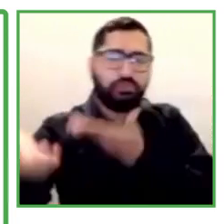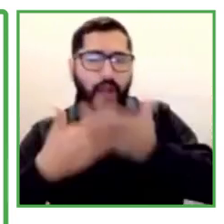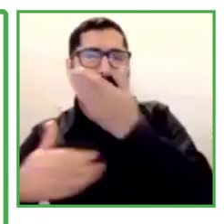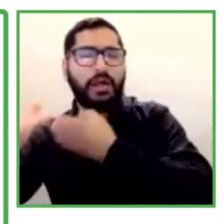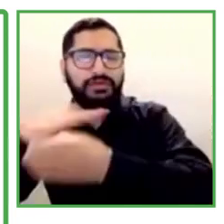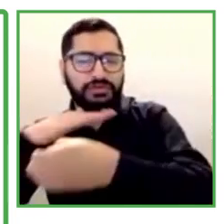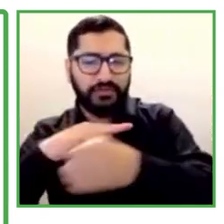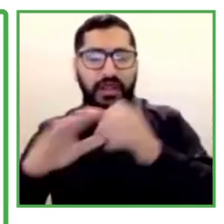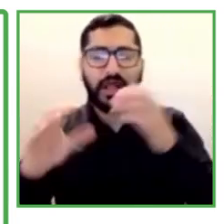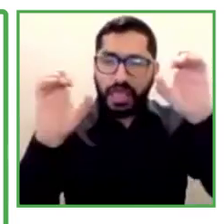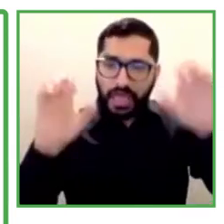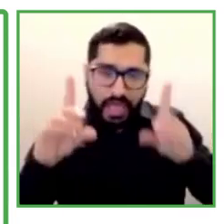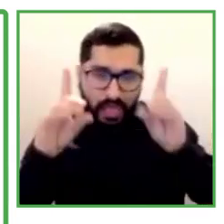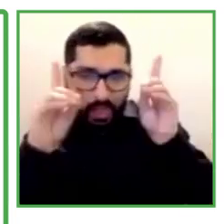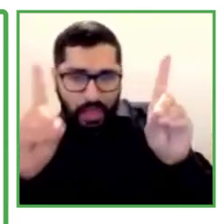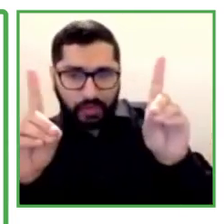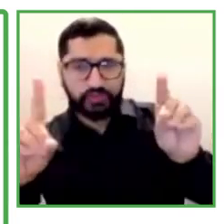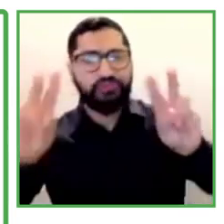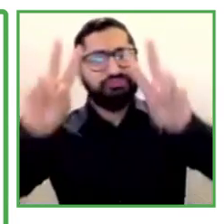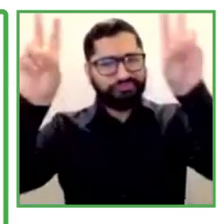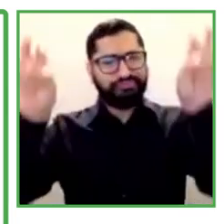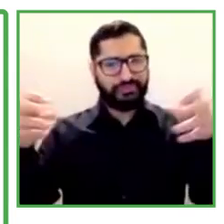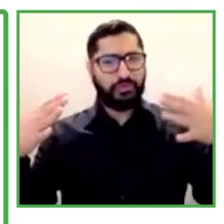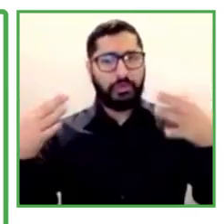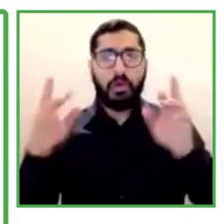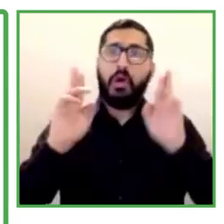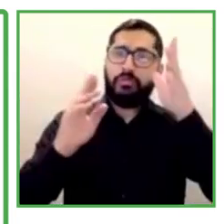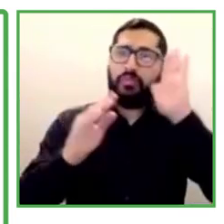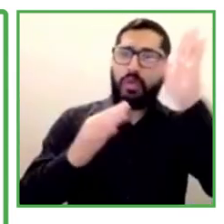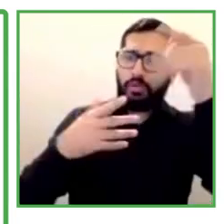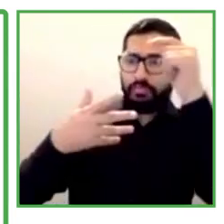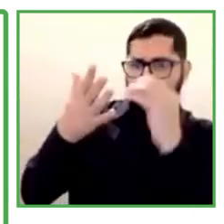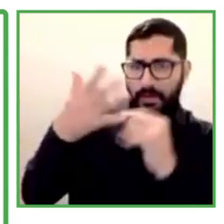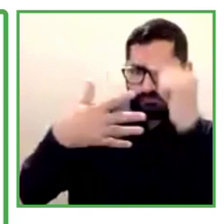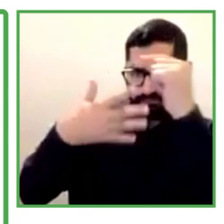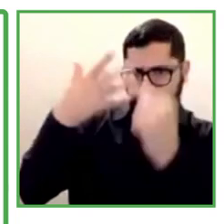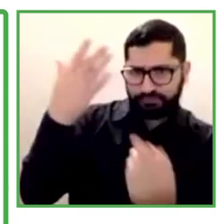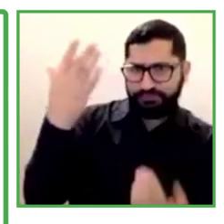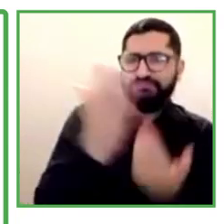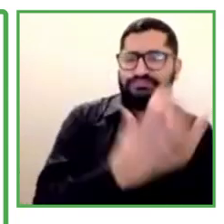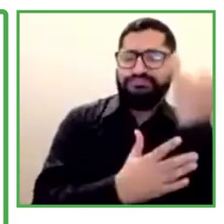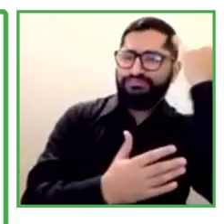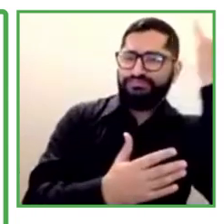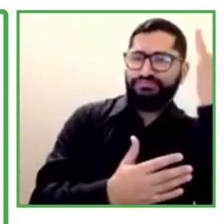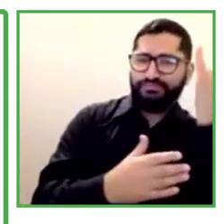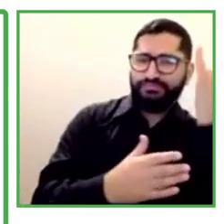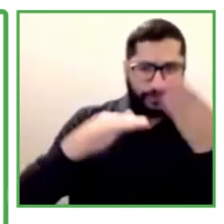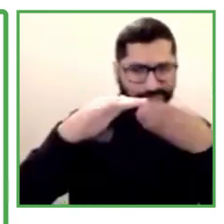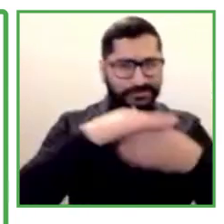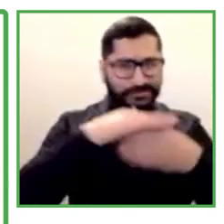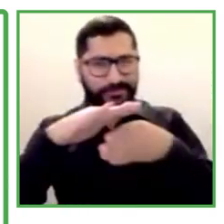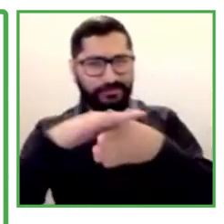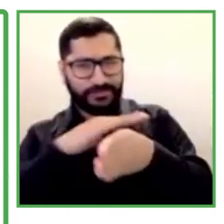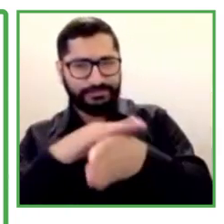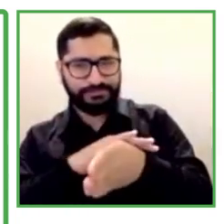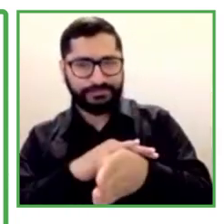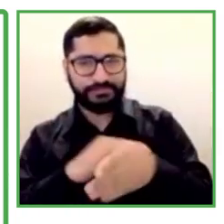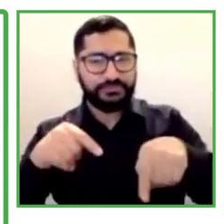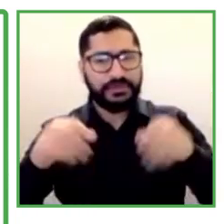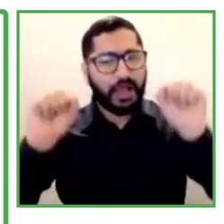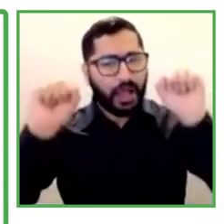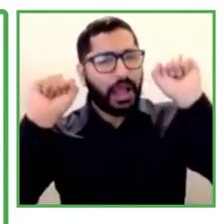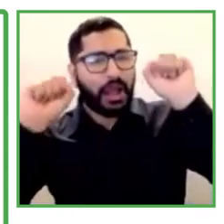topics that in a way could be considered as new. Accessibility, too. So, that allowed us to maintain